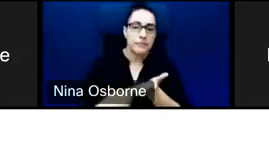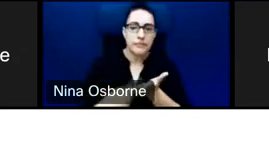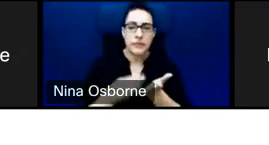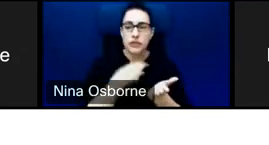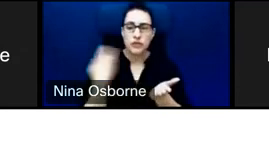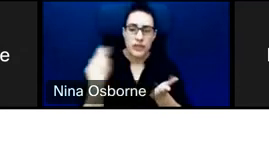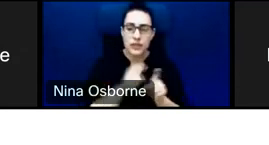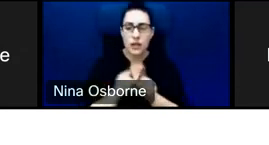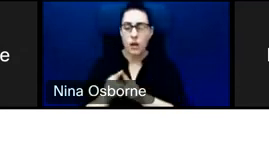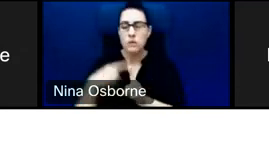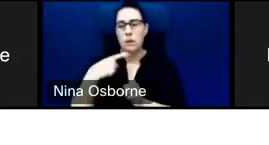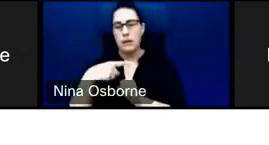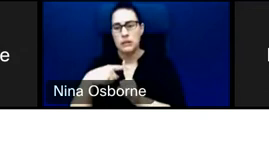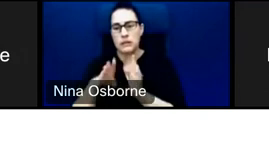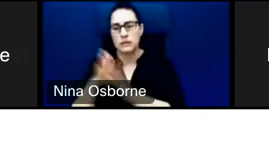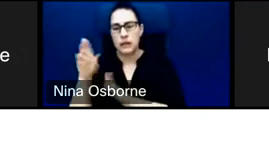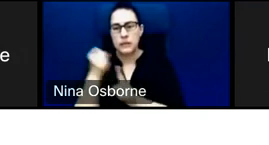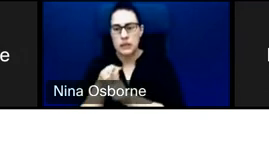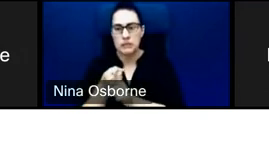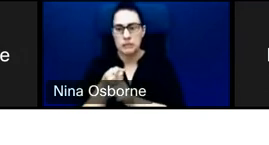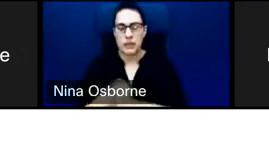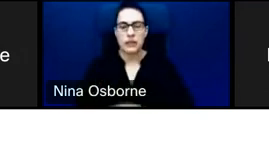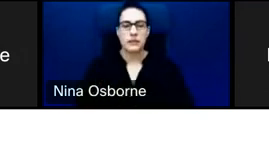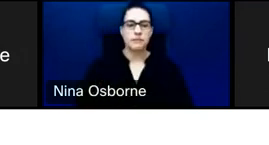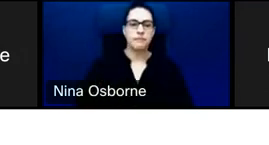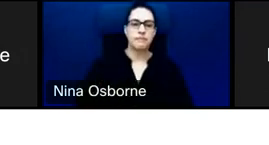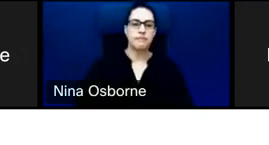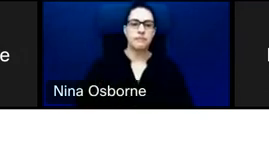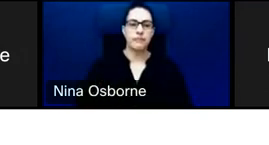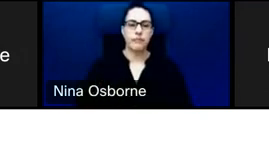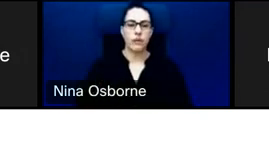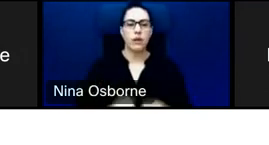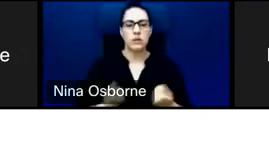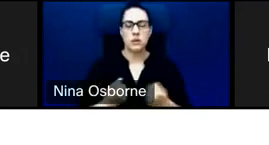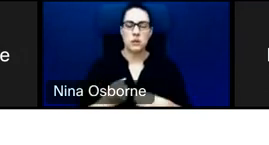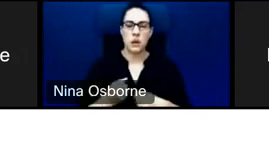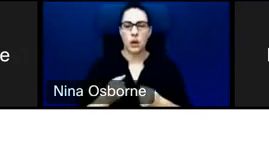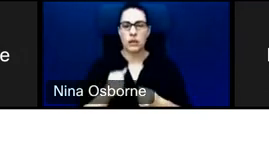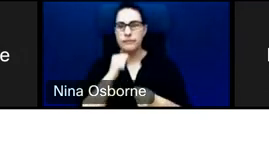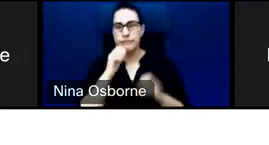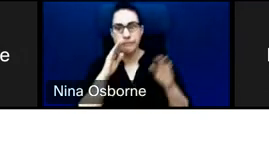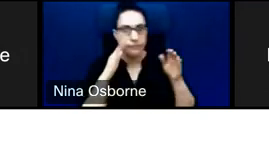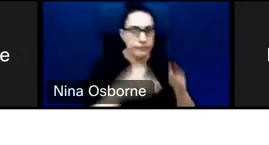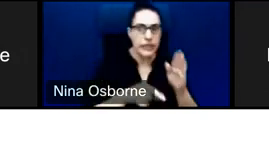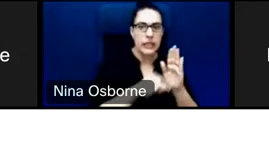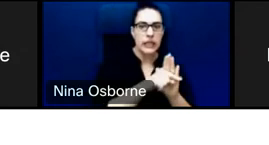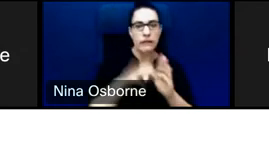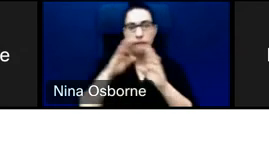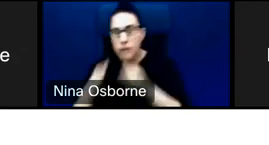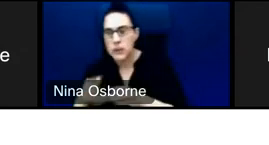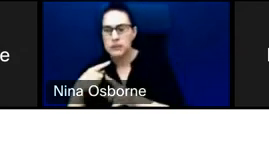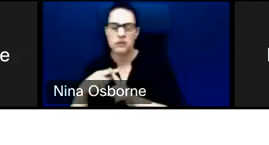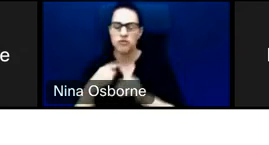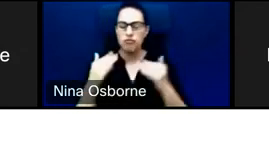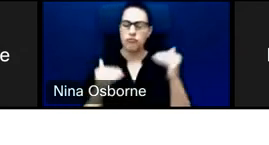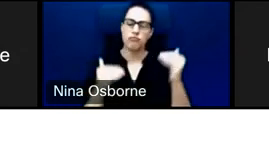the potential for positive development impacts. We want that discussion to be balanced. And then the conversation continues through